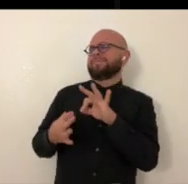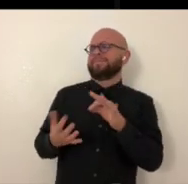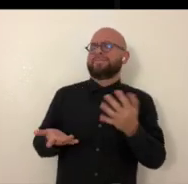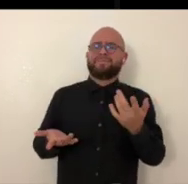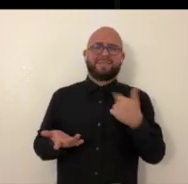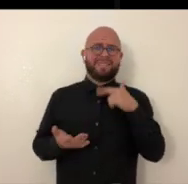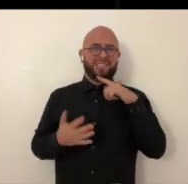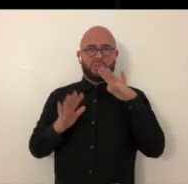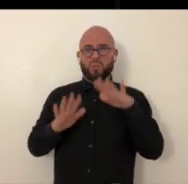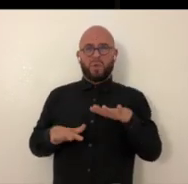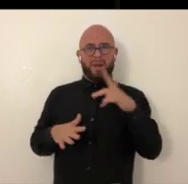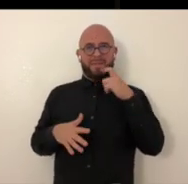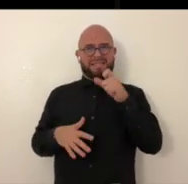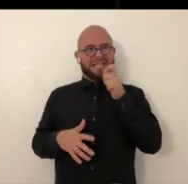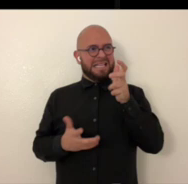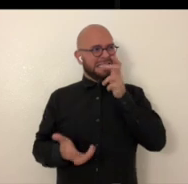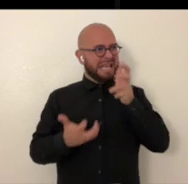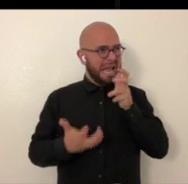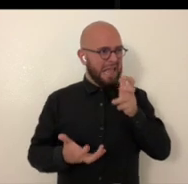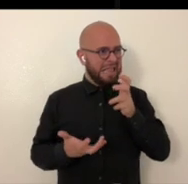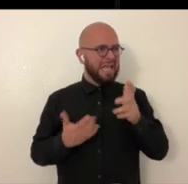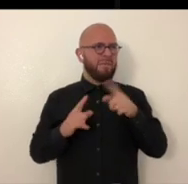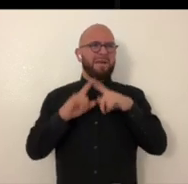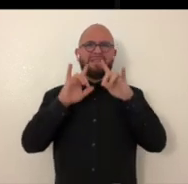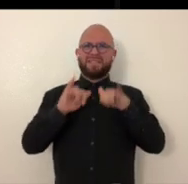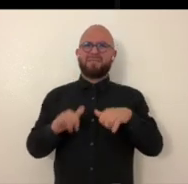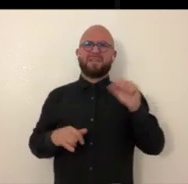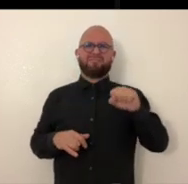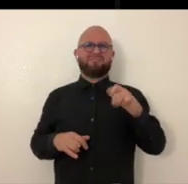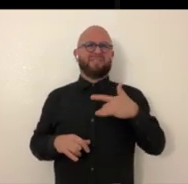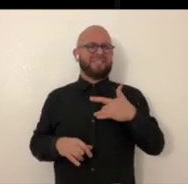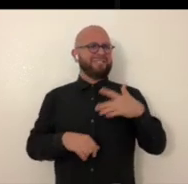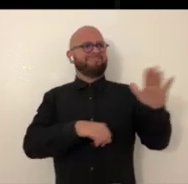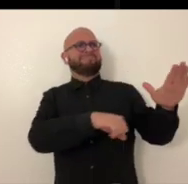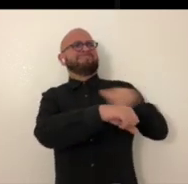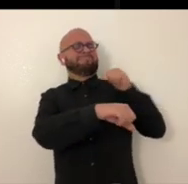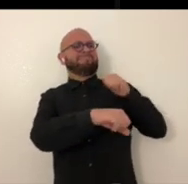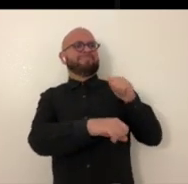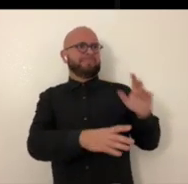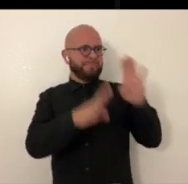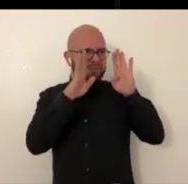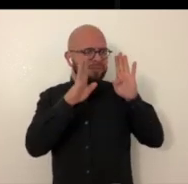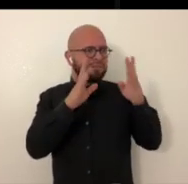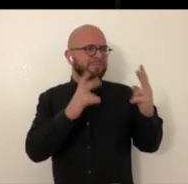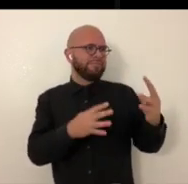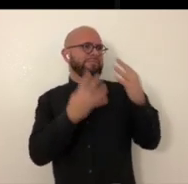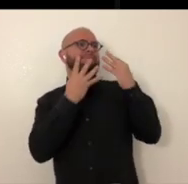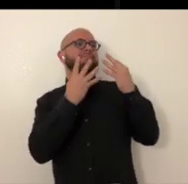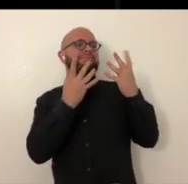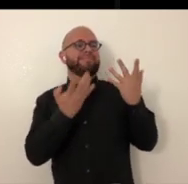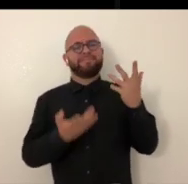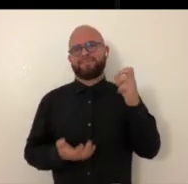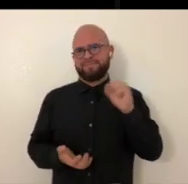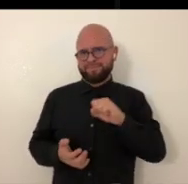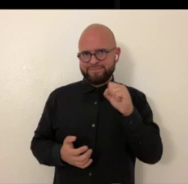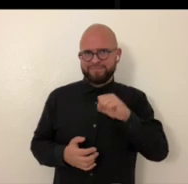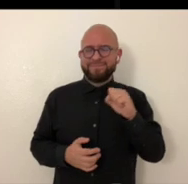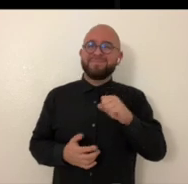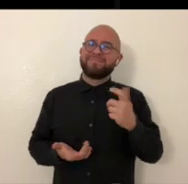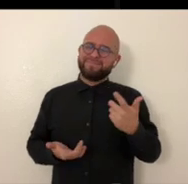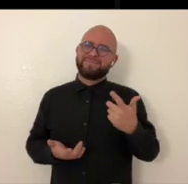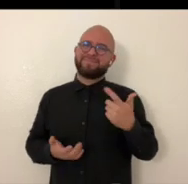people. Perfect. No, and it's a great way to do it because it's not screaming at somebody, but it is absolutely commanding attention.